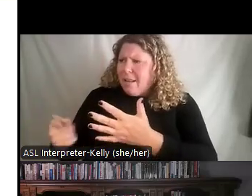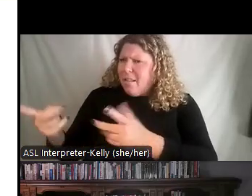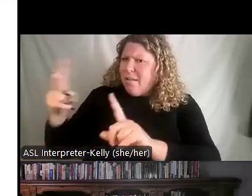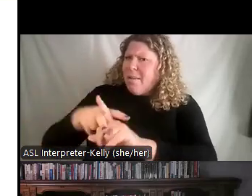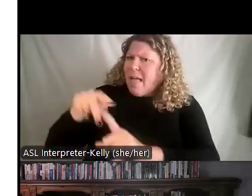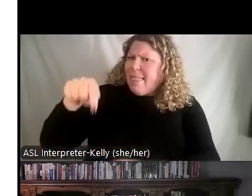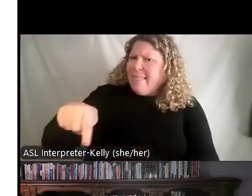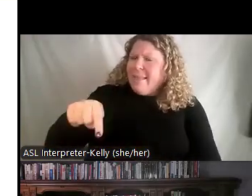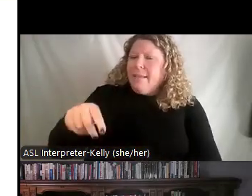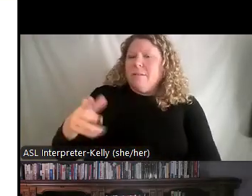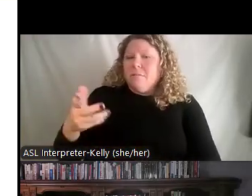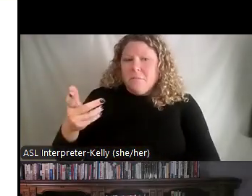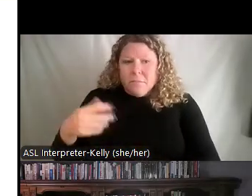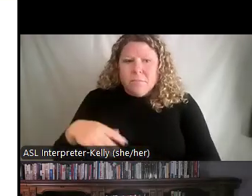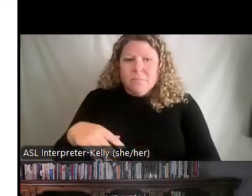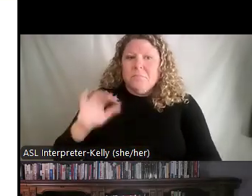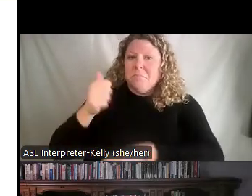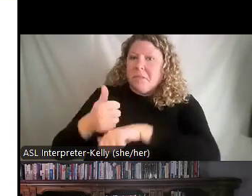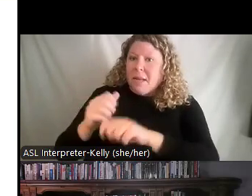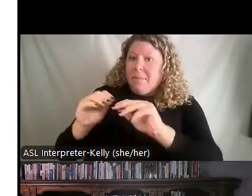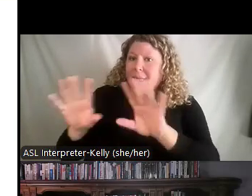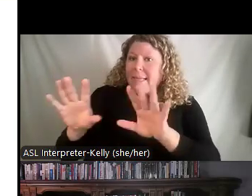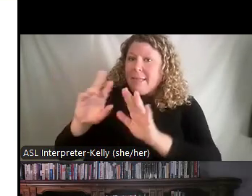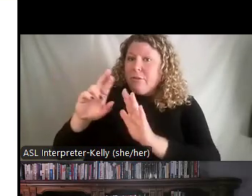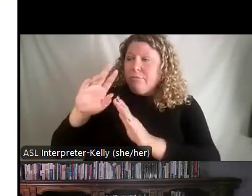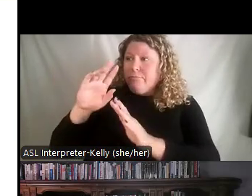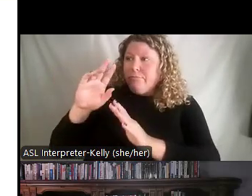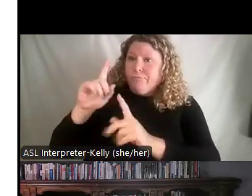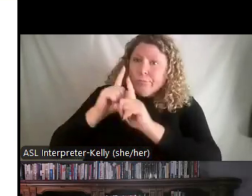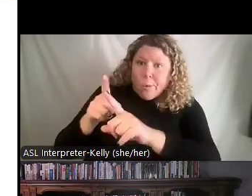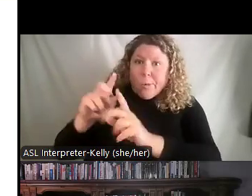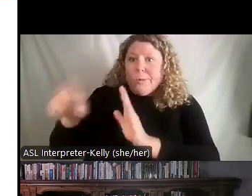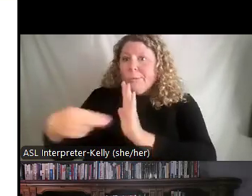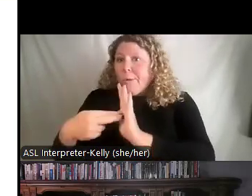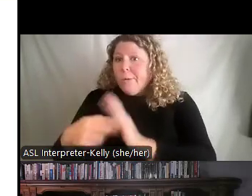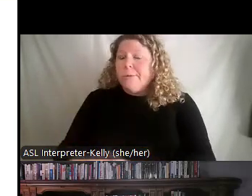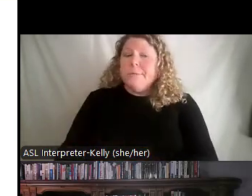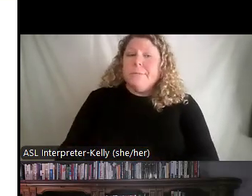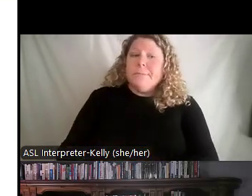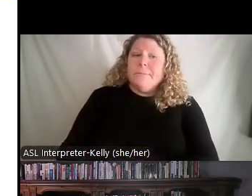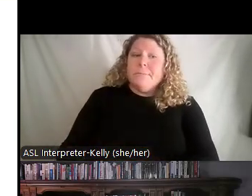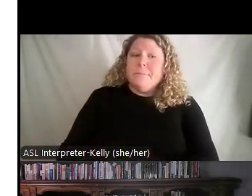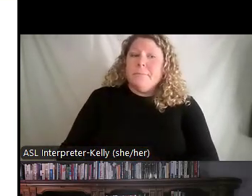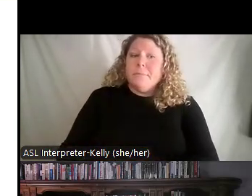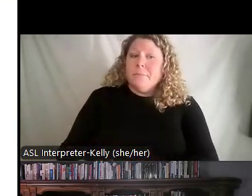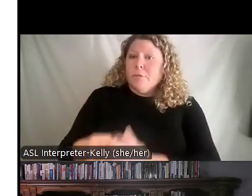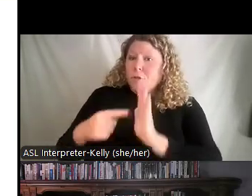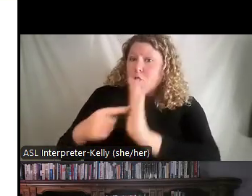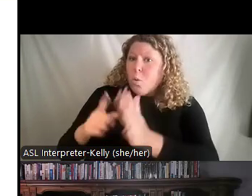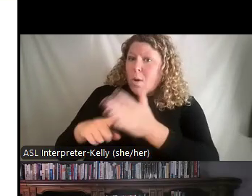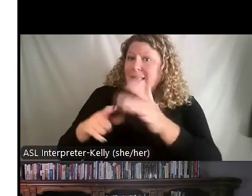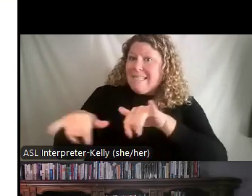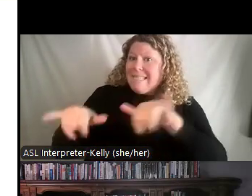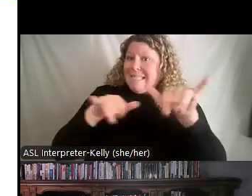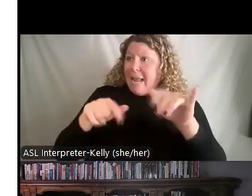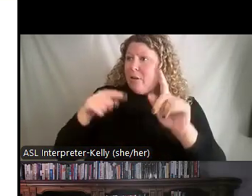set clear goals and roles for them. You need to make sure the standards, show them what those look like, what a